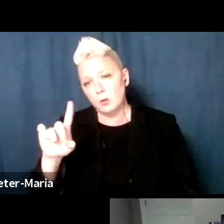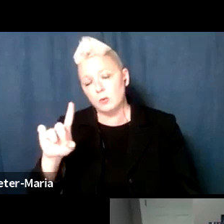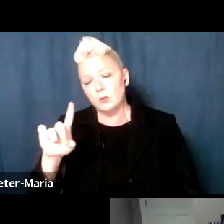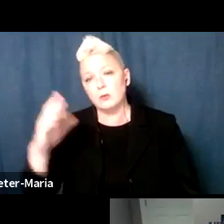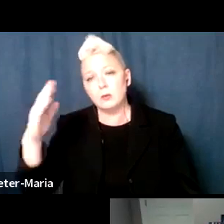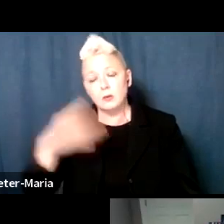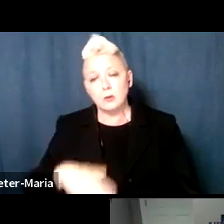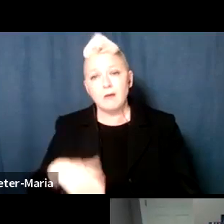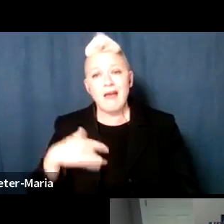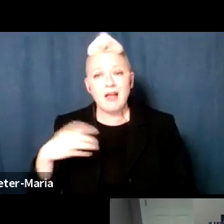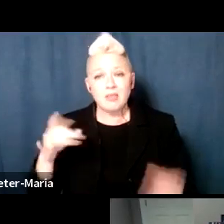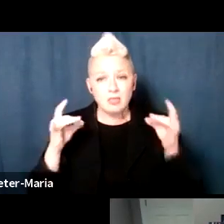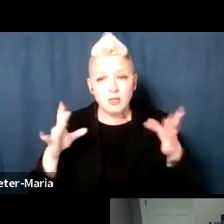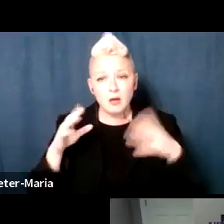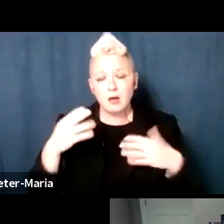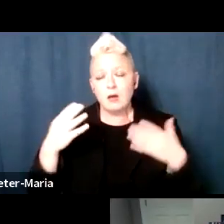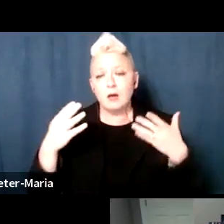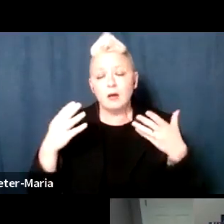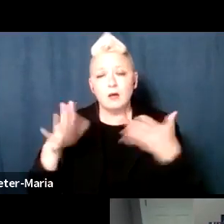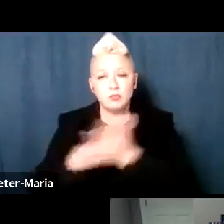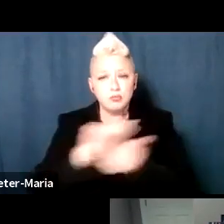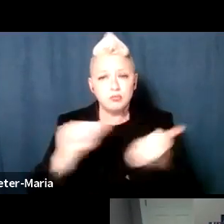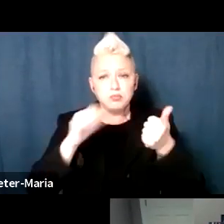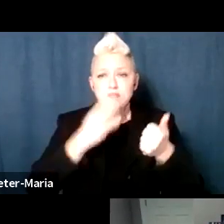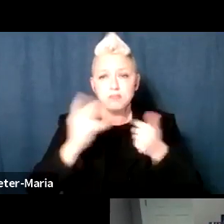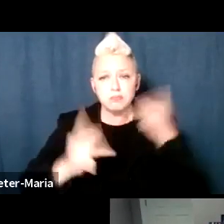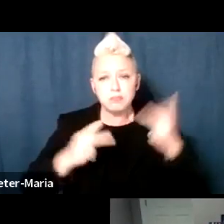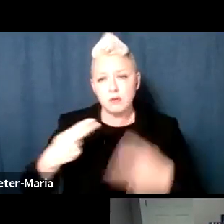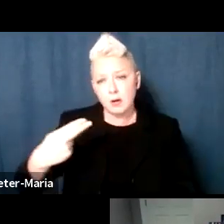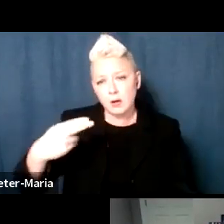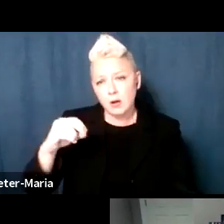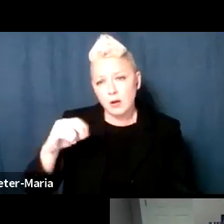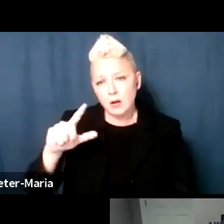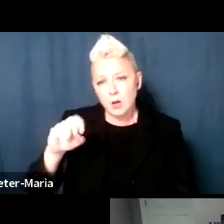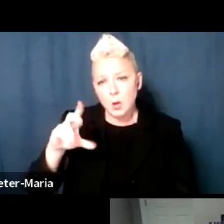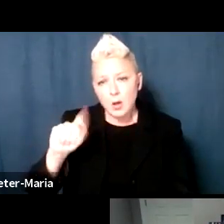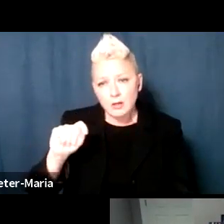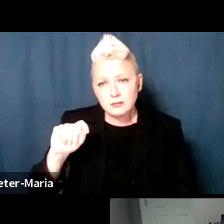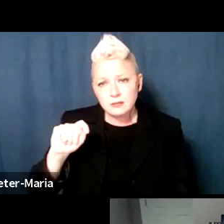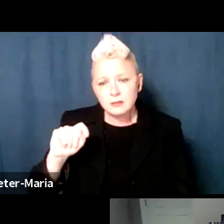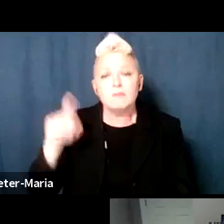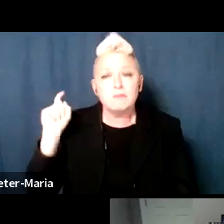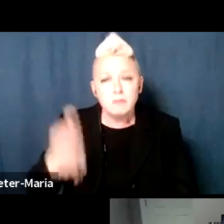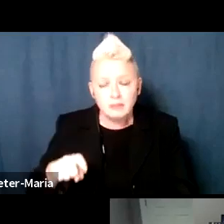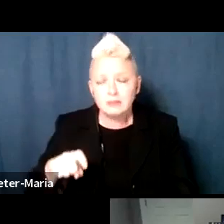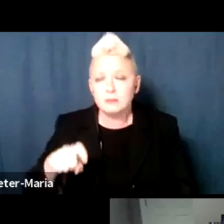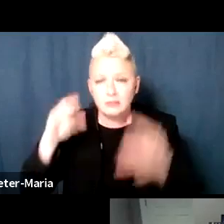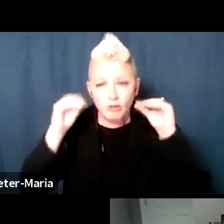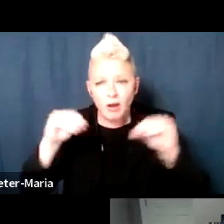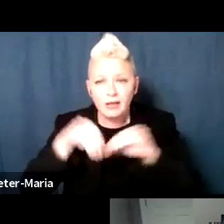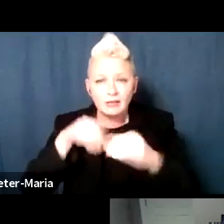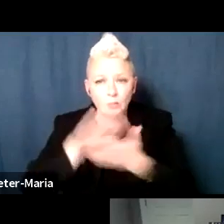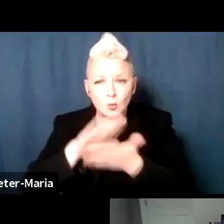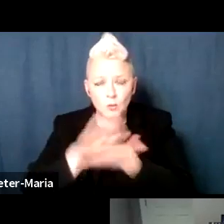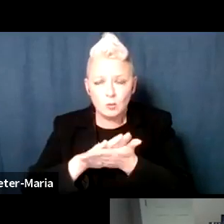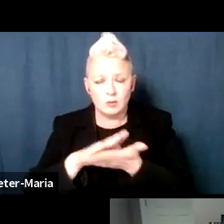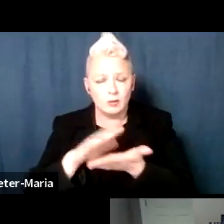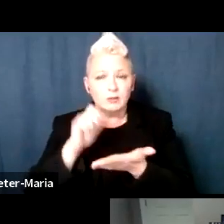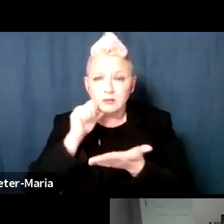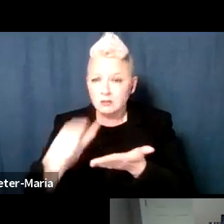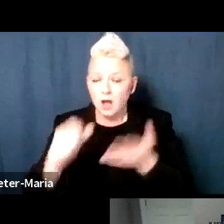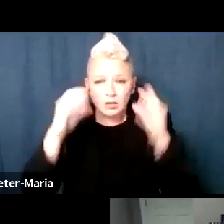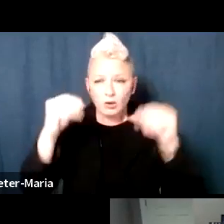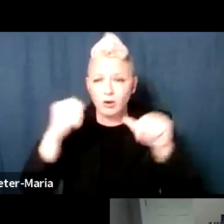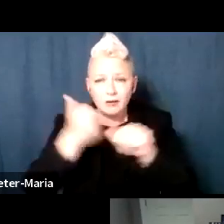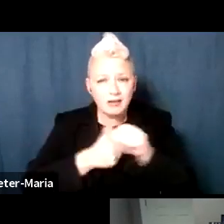terrible incidents, and they must be taught in school. We're not convinced that these issues are taught or taught effectively in every